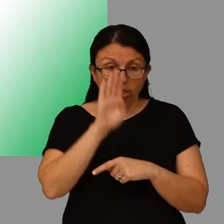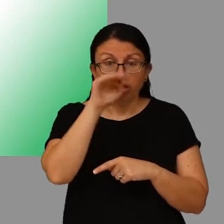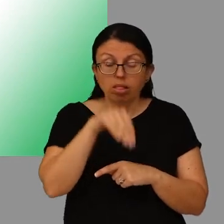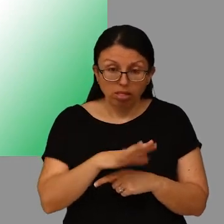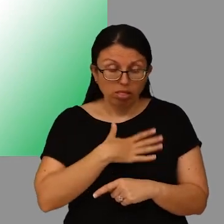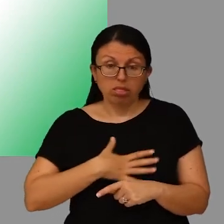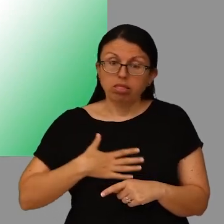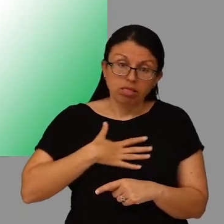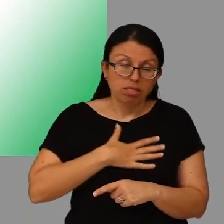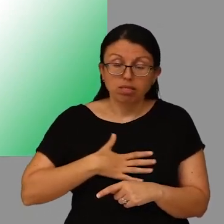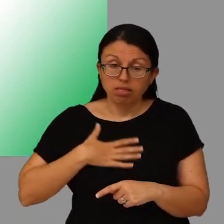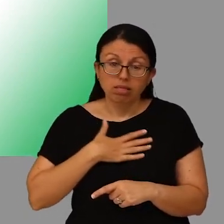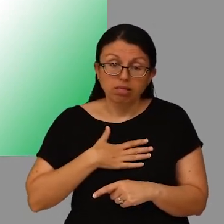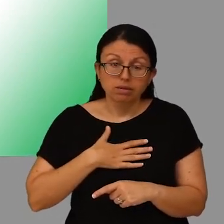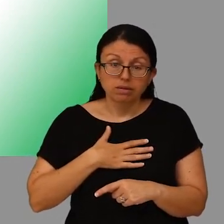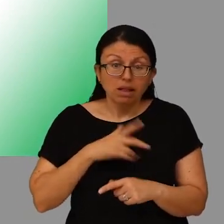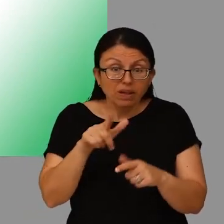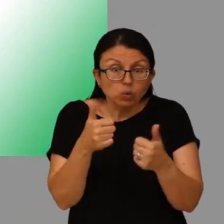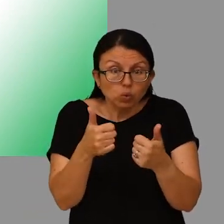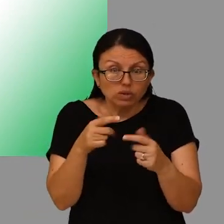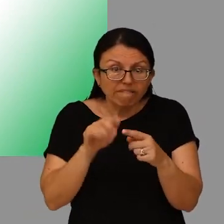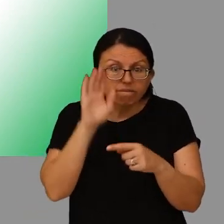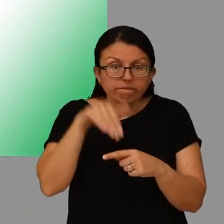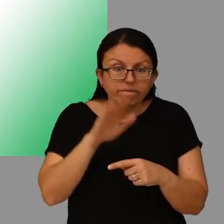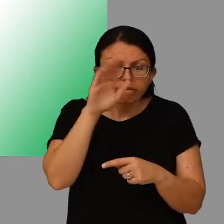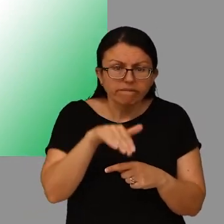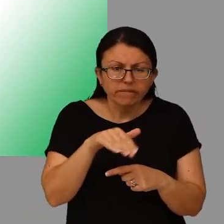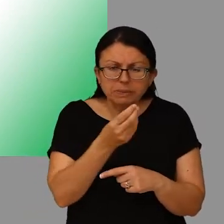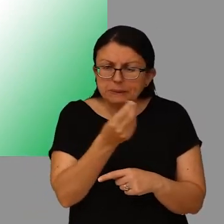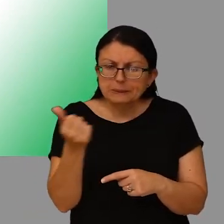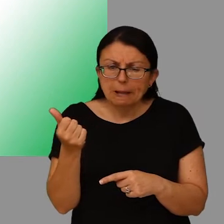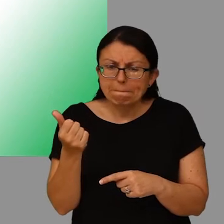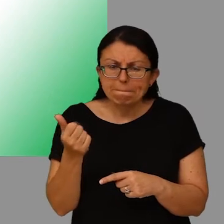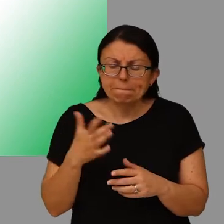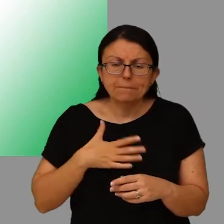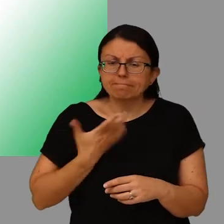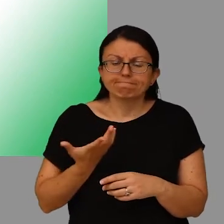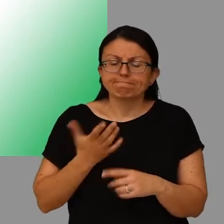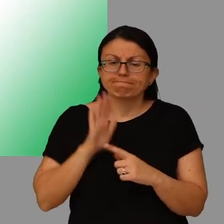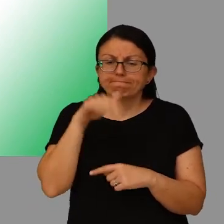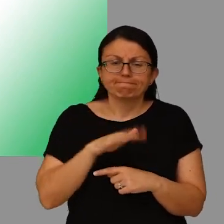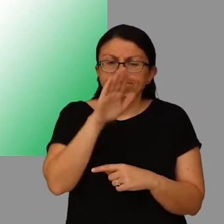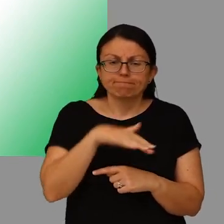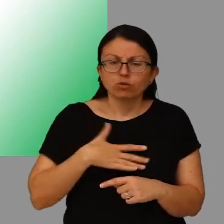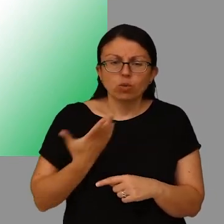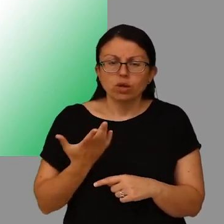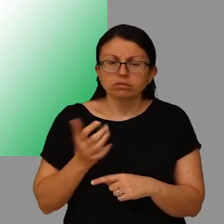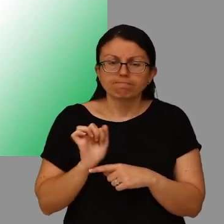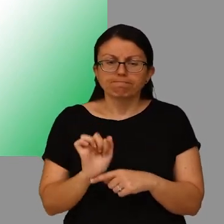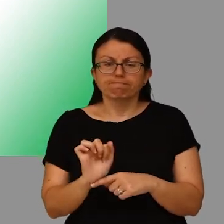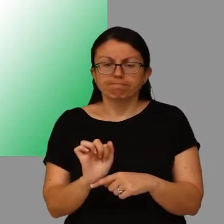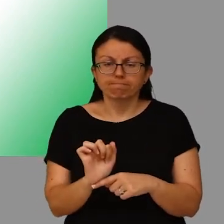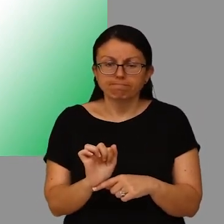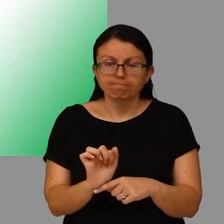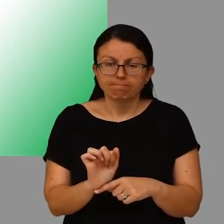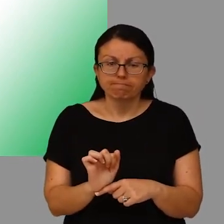coaster. That's great if you like roller coasters but most of us would not choose to be on this ride. You may even find